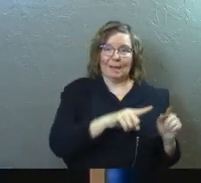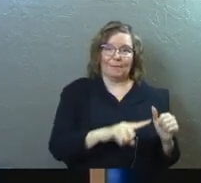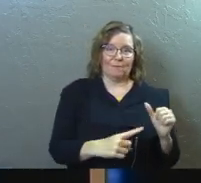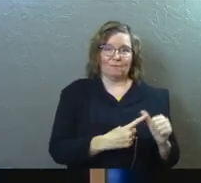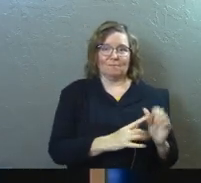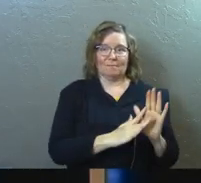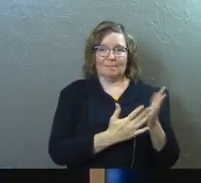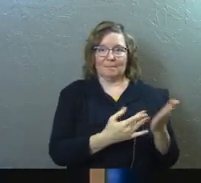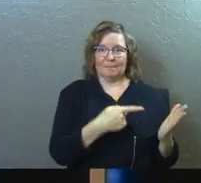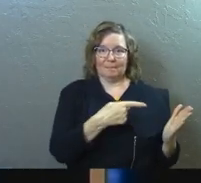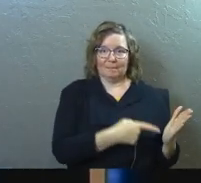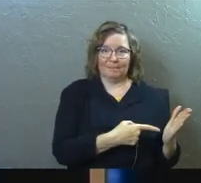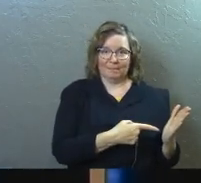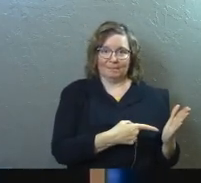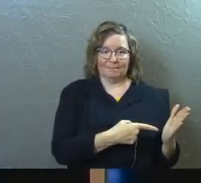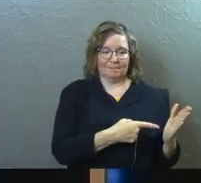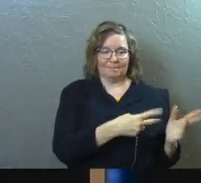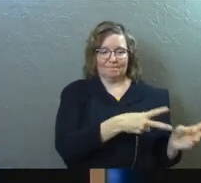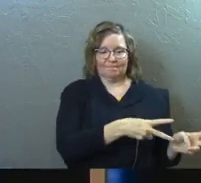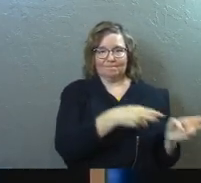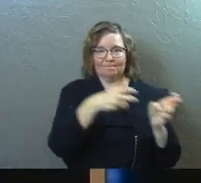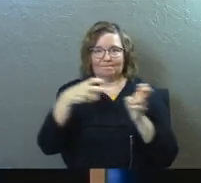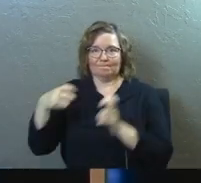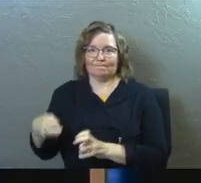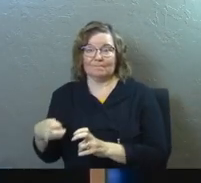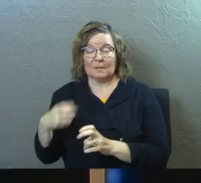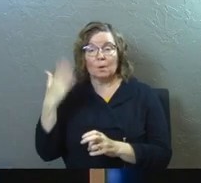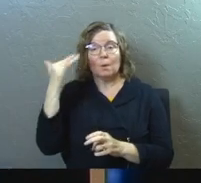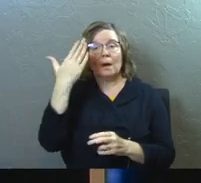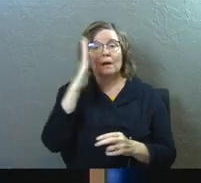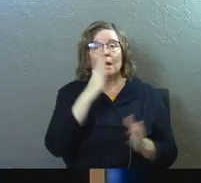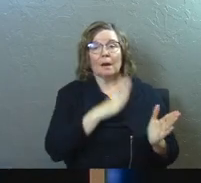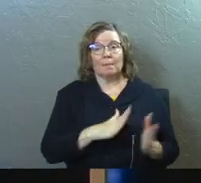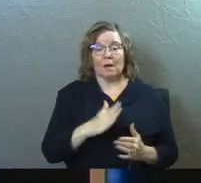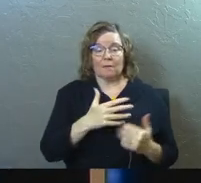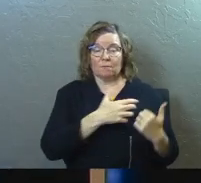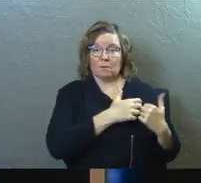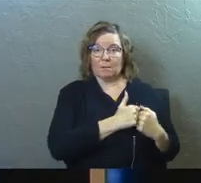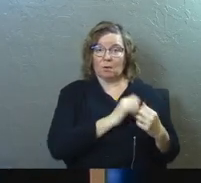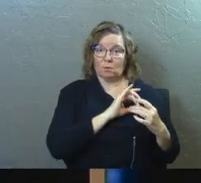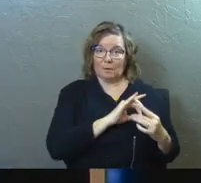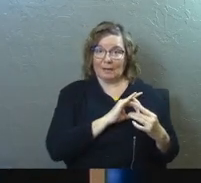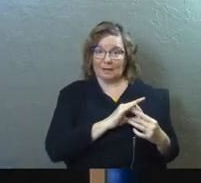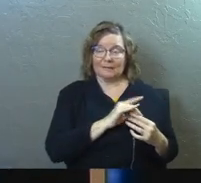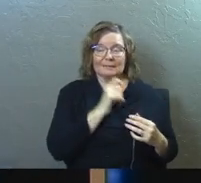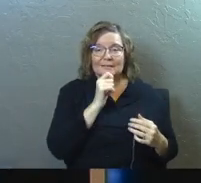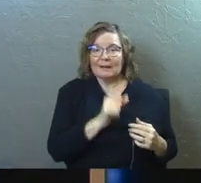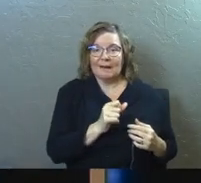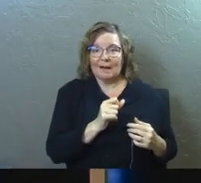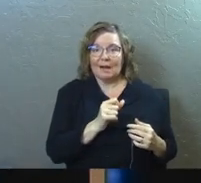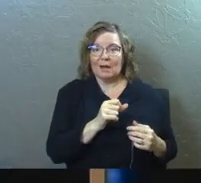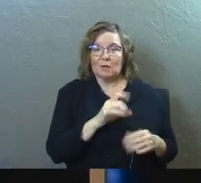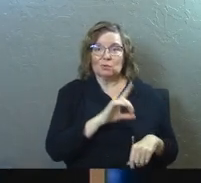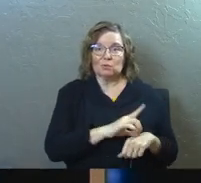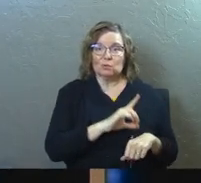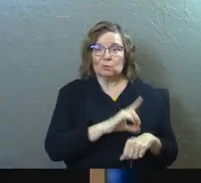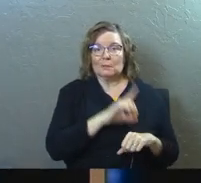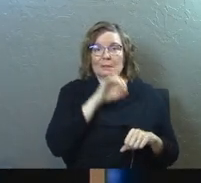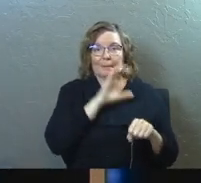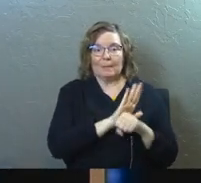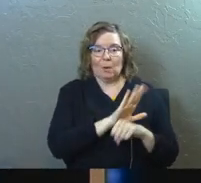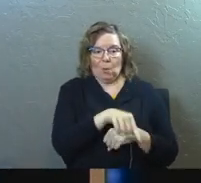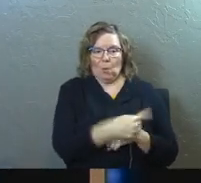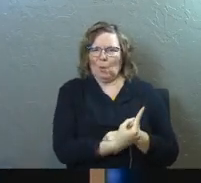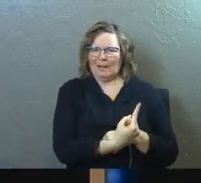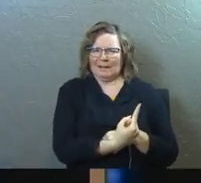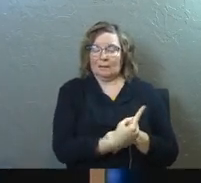Pixar stole this from the scripture because God's plan for a romantic relationship is not duty and commitment